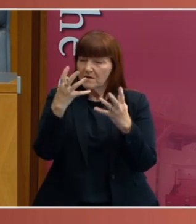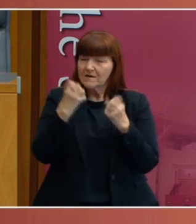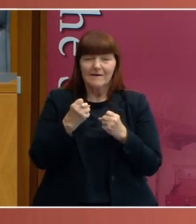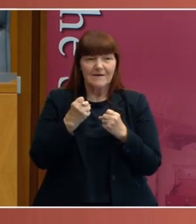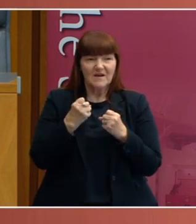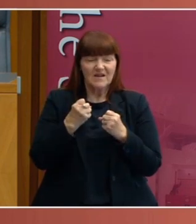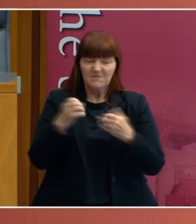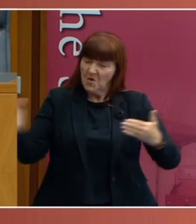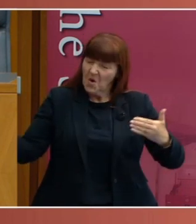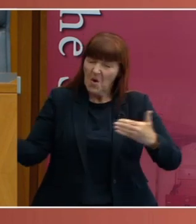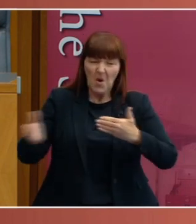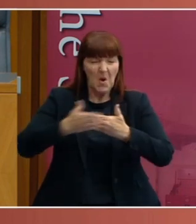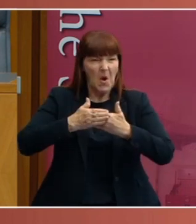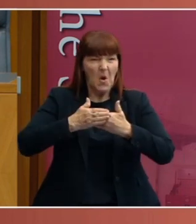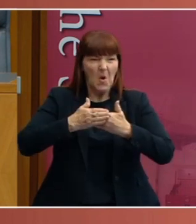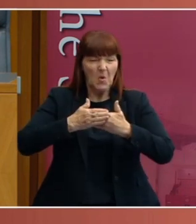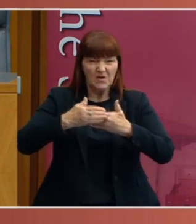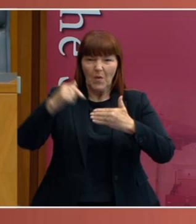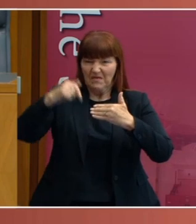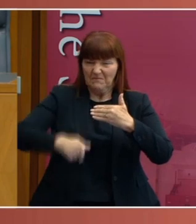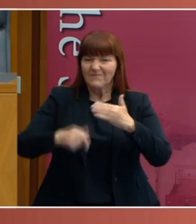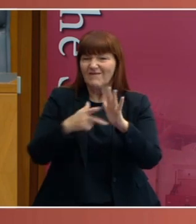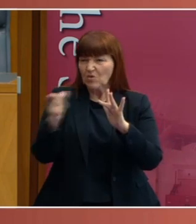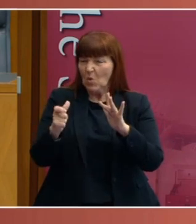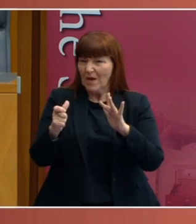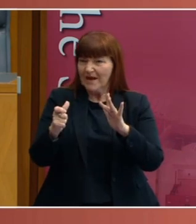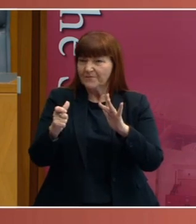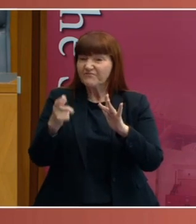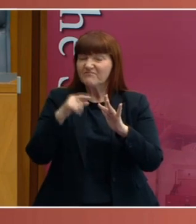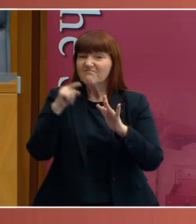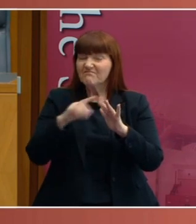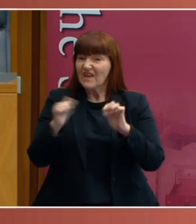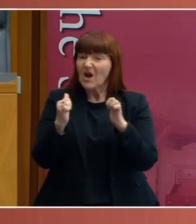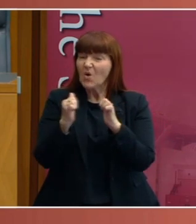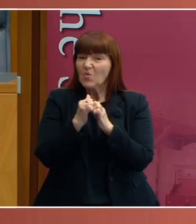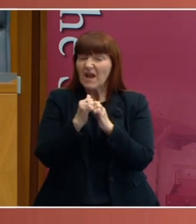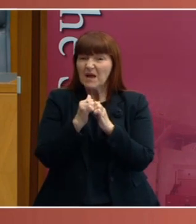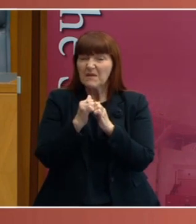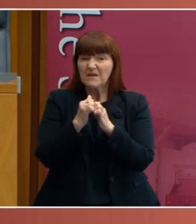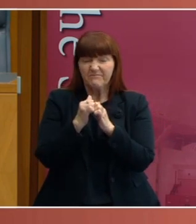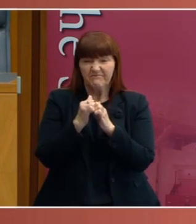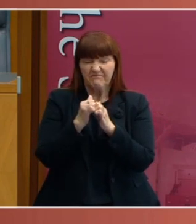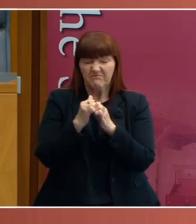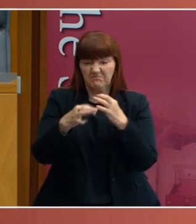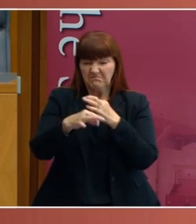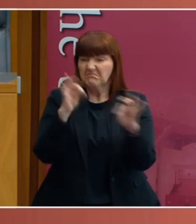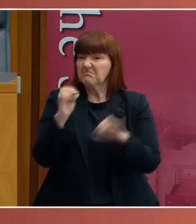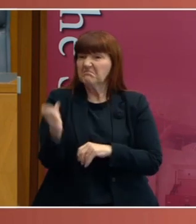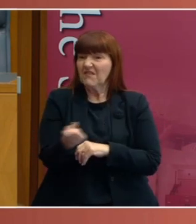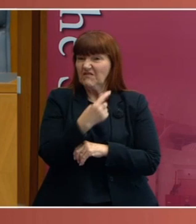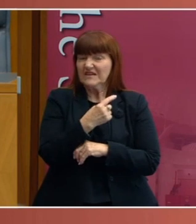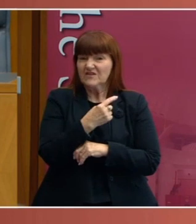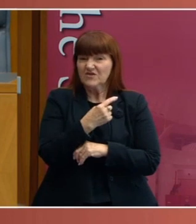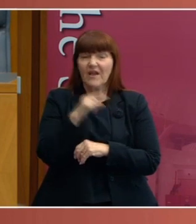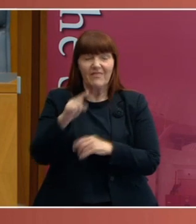slammed its borders shut with Victoria and declared the intergovernmental agreement was at an end. And from